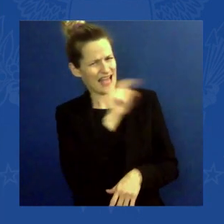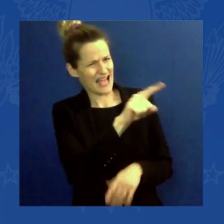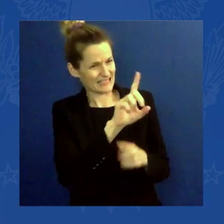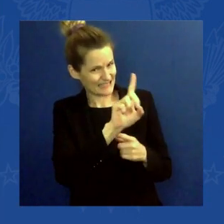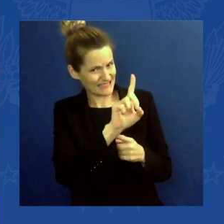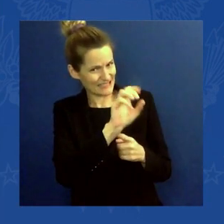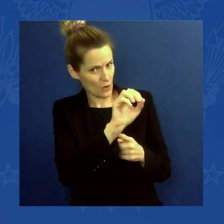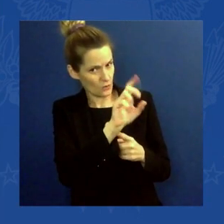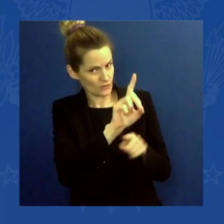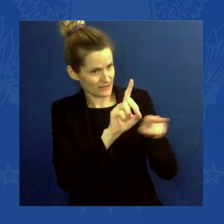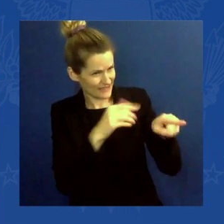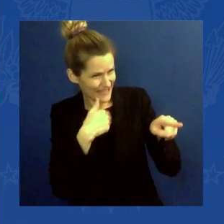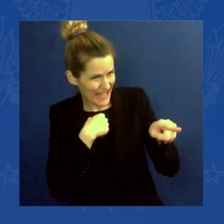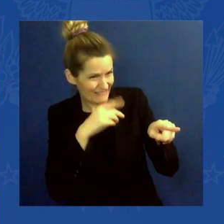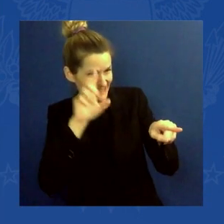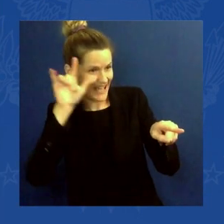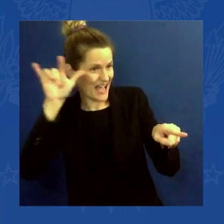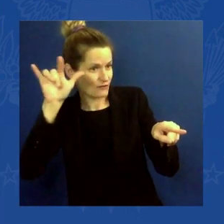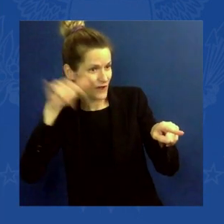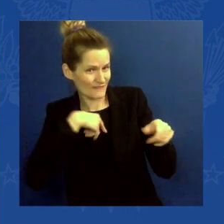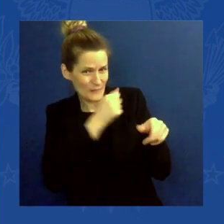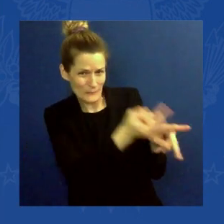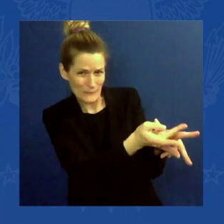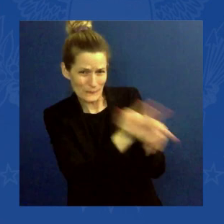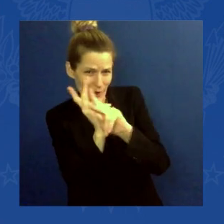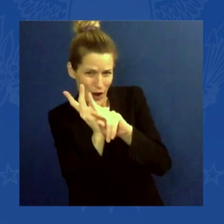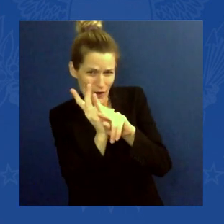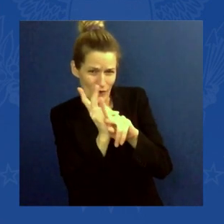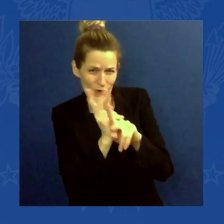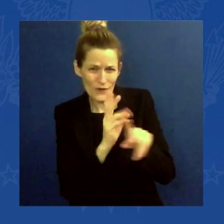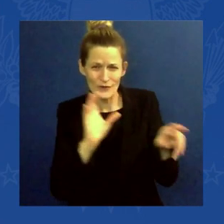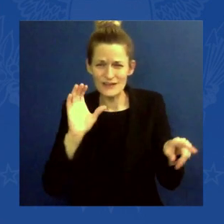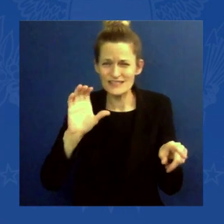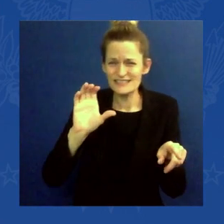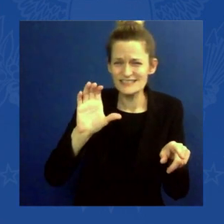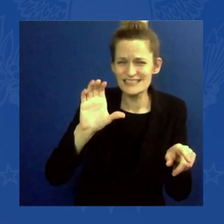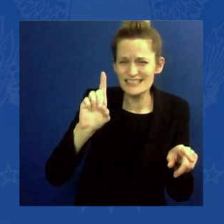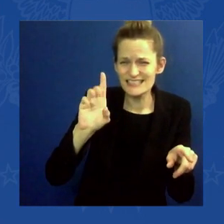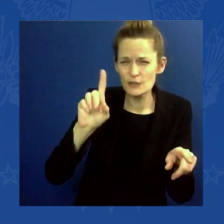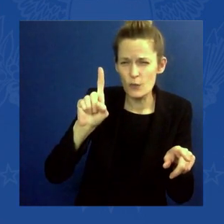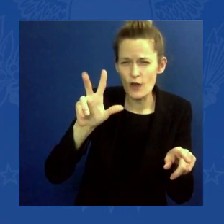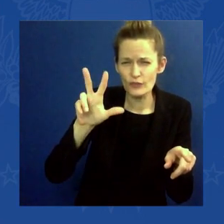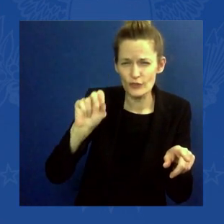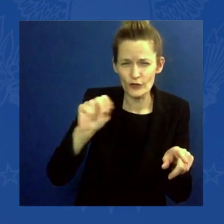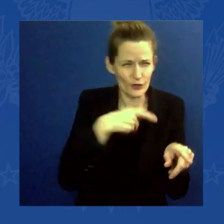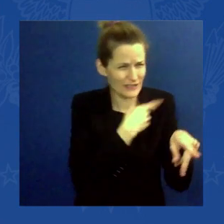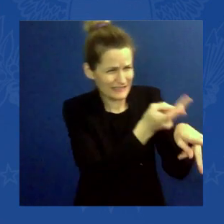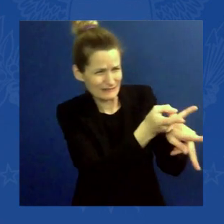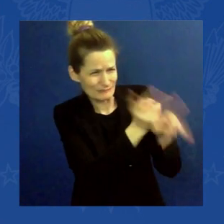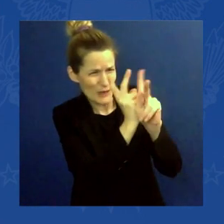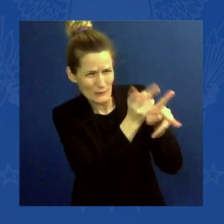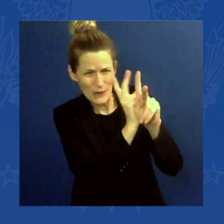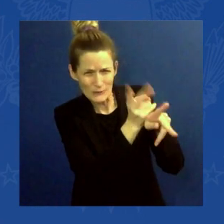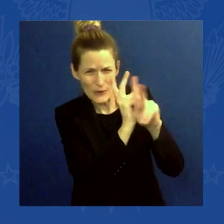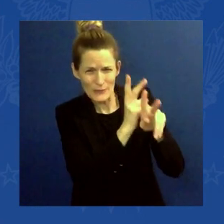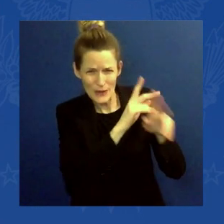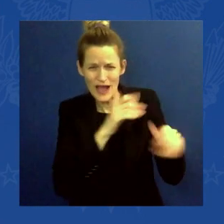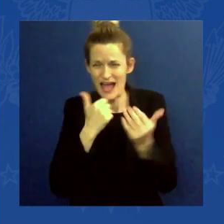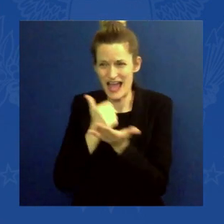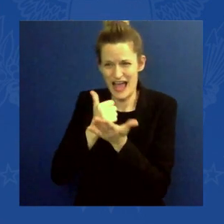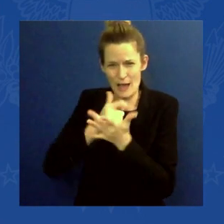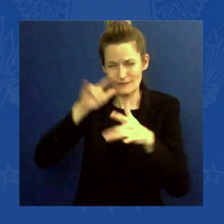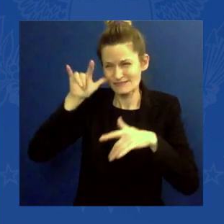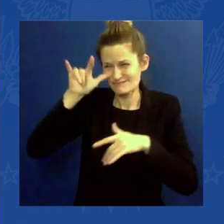-130s, modular airborne firefighting systems with those systems, and to help fire